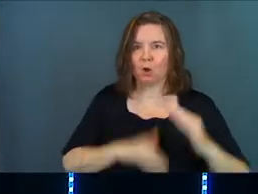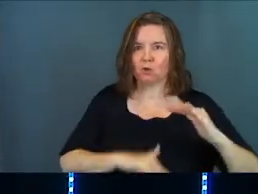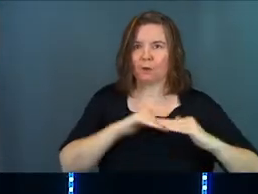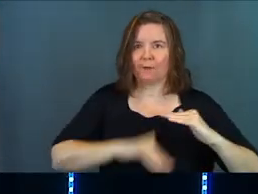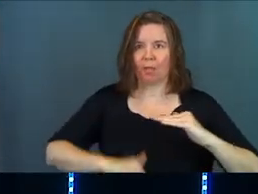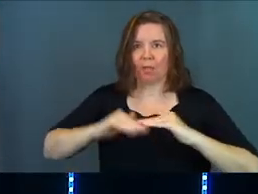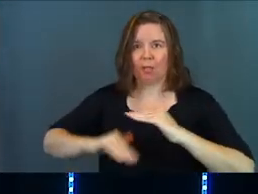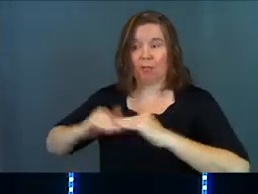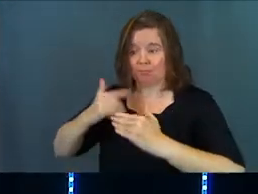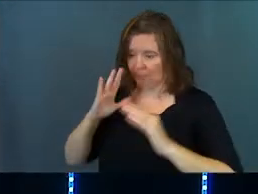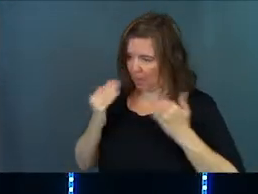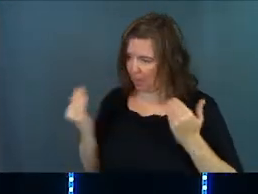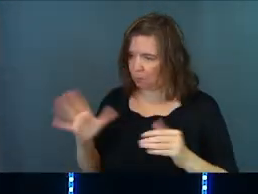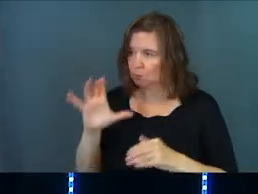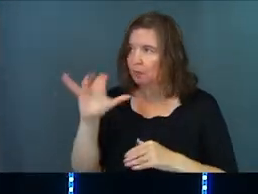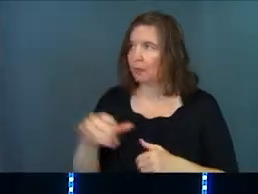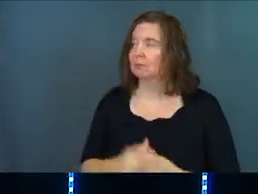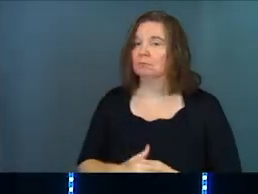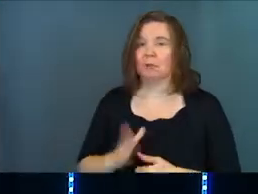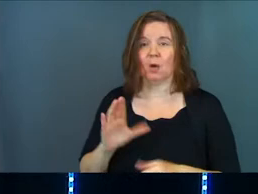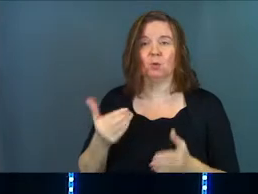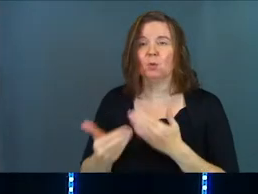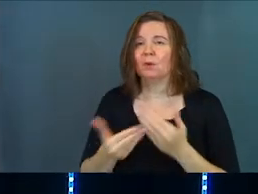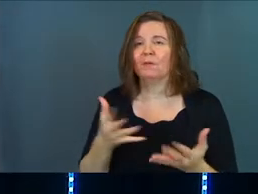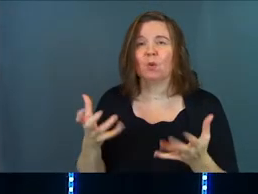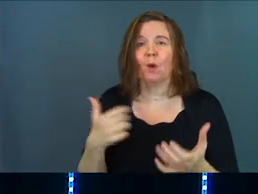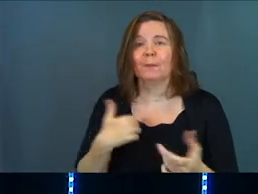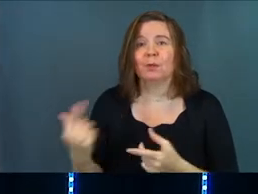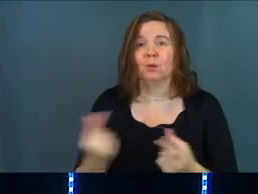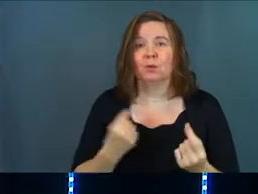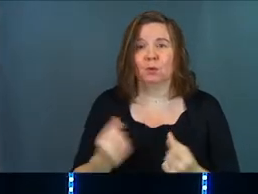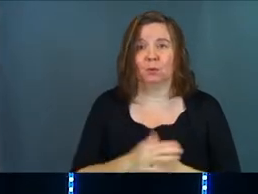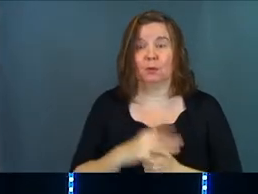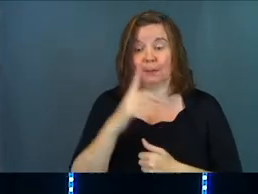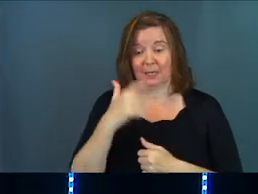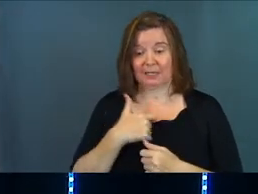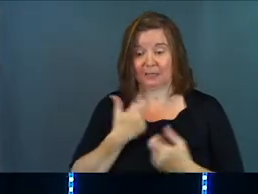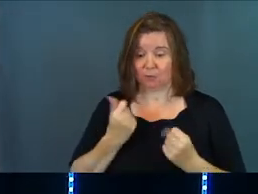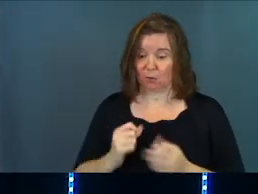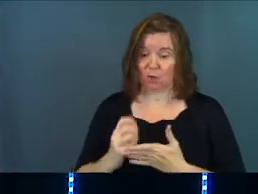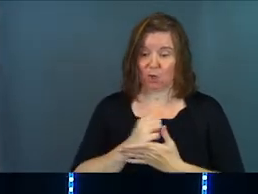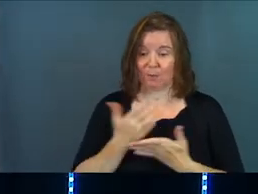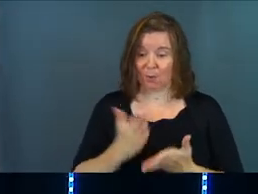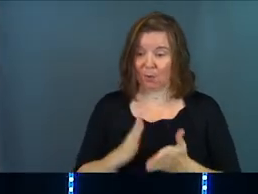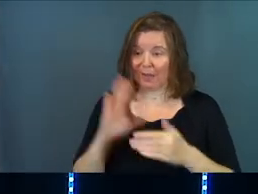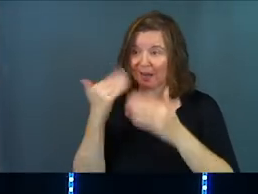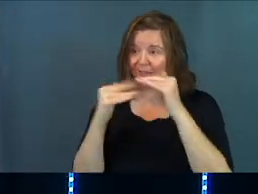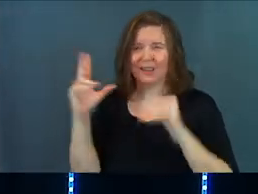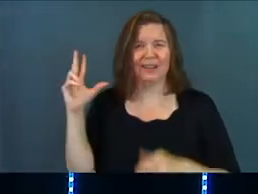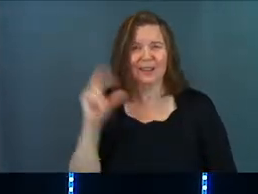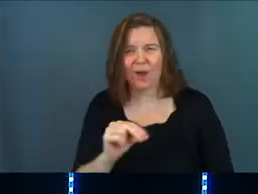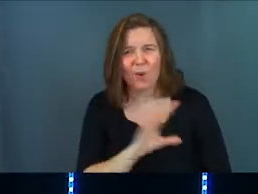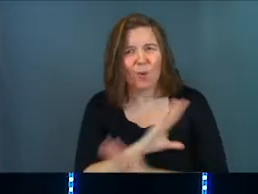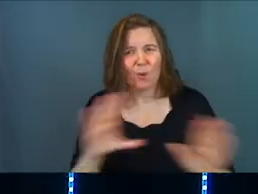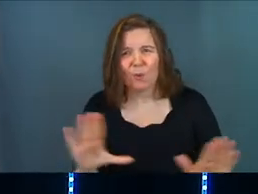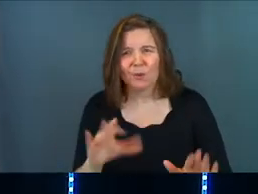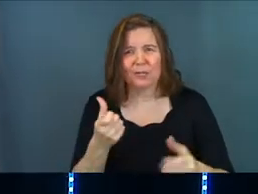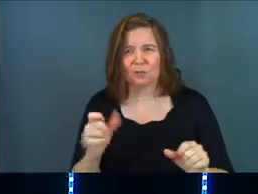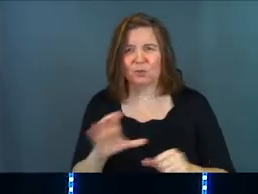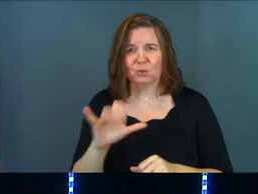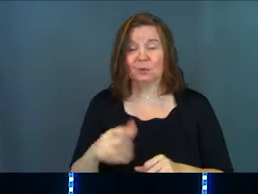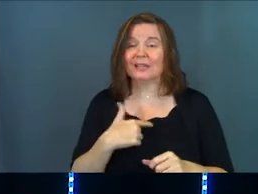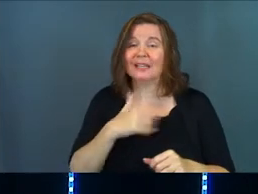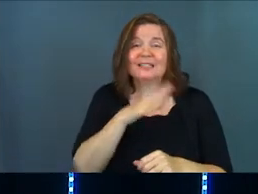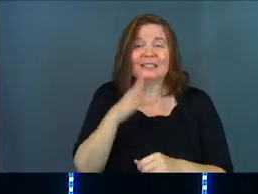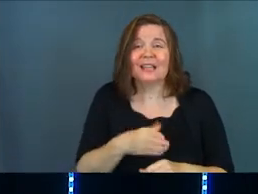to fill. I'll do that. I'll do whatever you want me to do. Because I'm trying to earn my way to heaven? Heck no. That's not what you're trying to